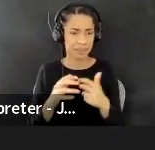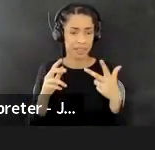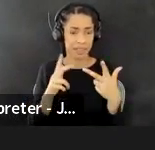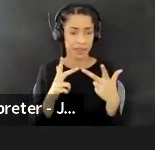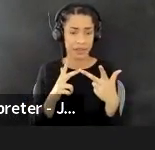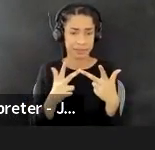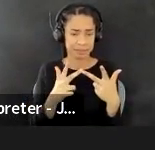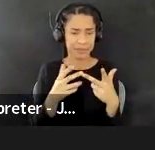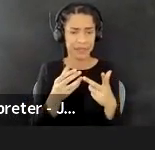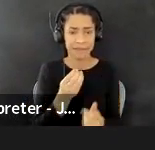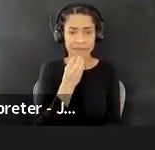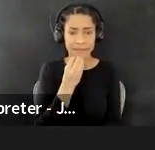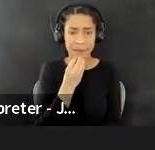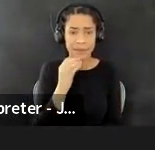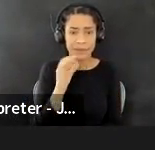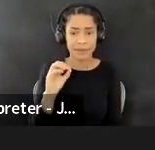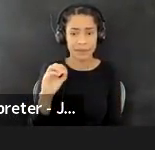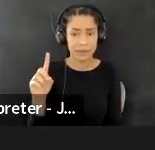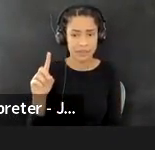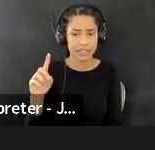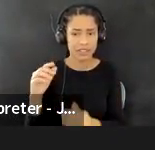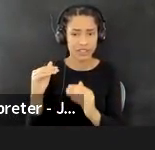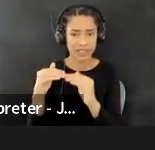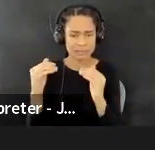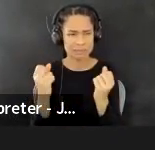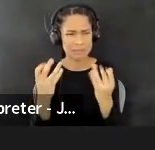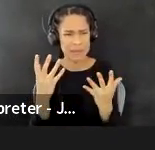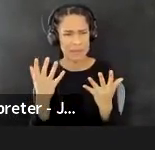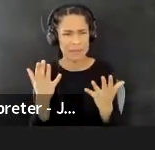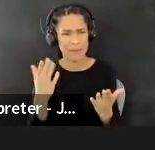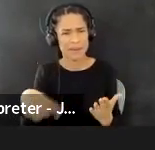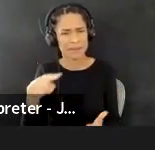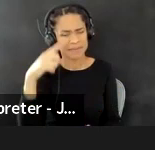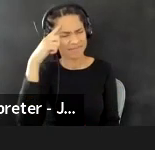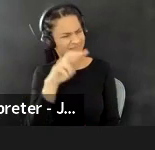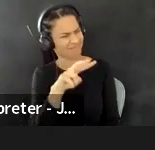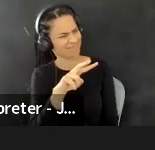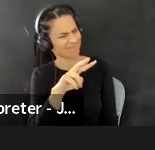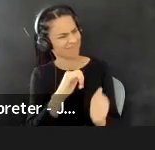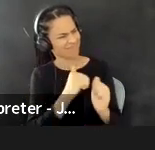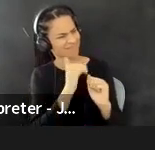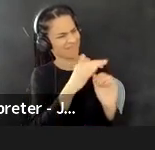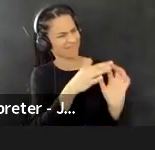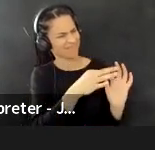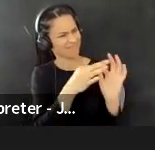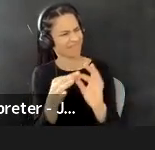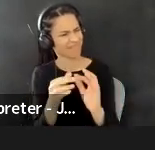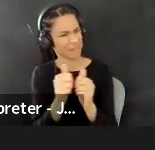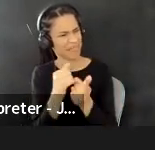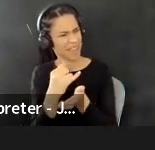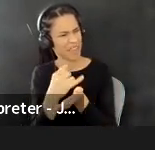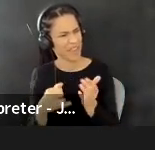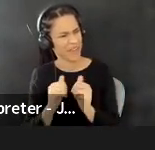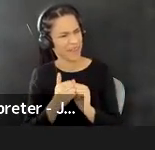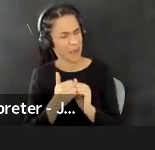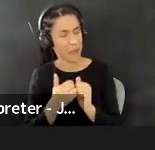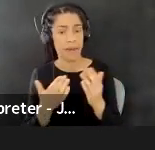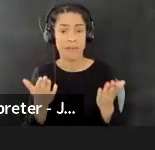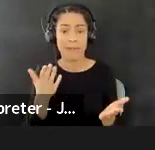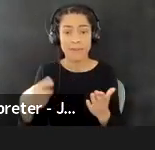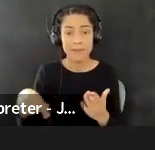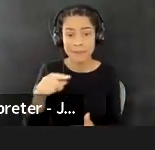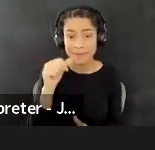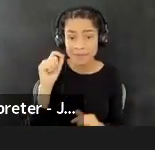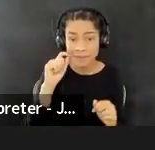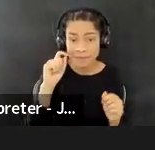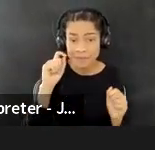huh, food justice and arts, not quite sure, but, uh, so much of, um, and I don't think it's probably surprised, uh,